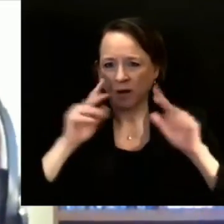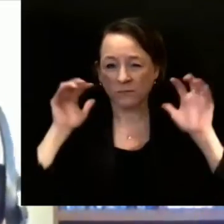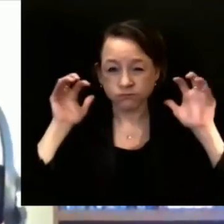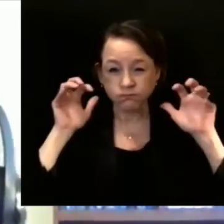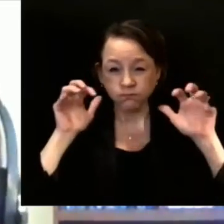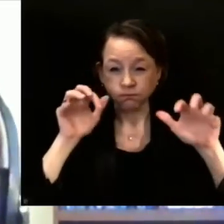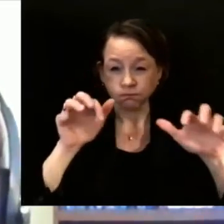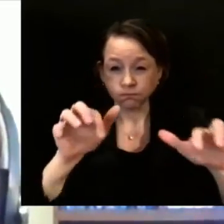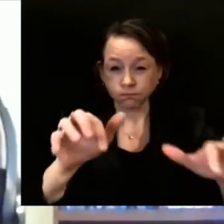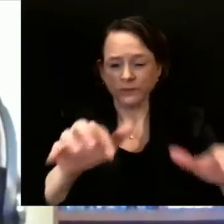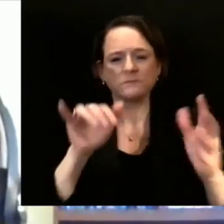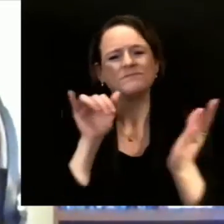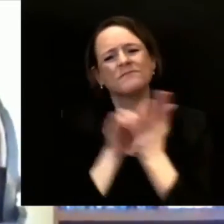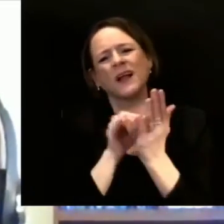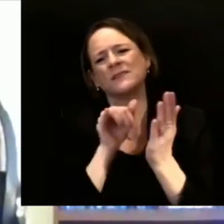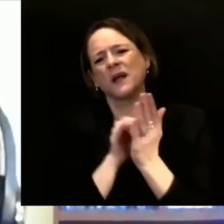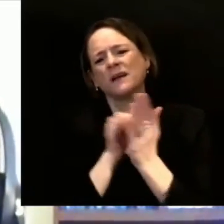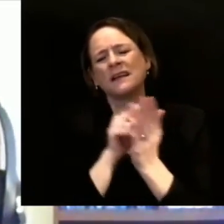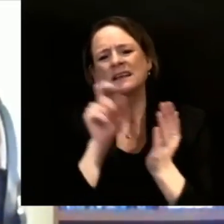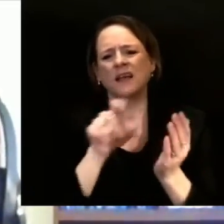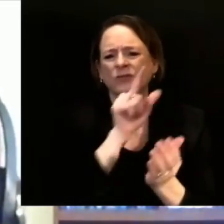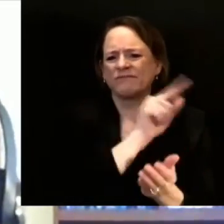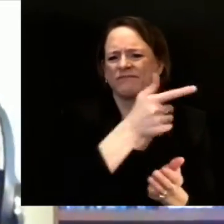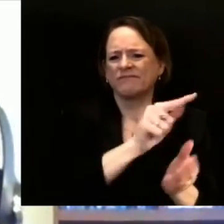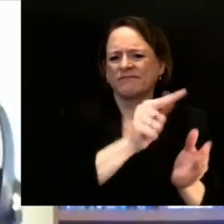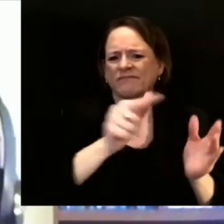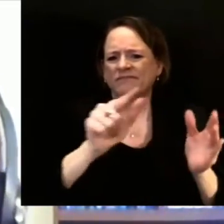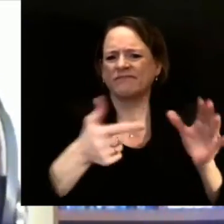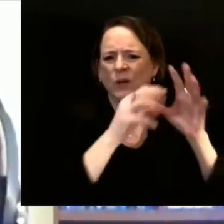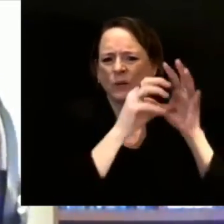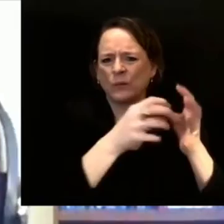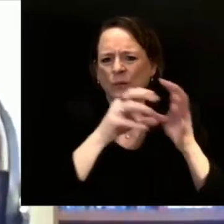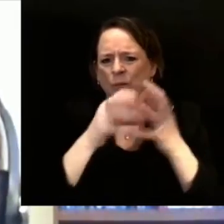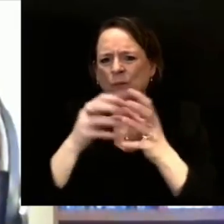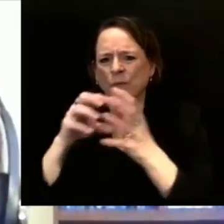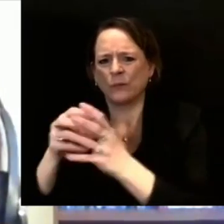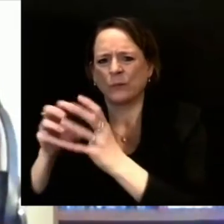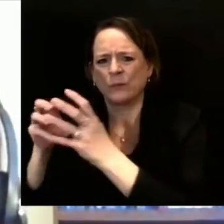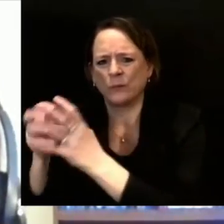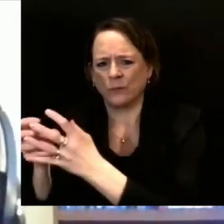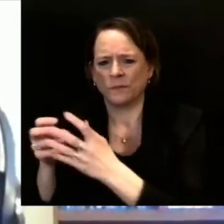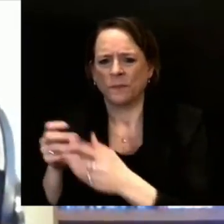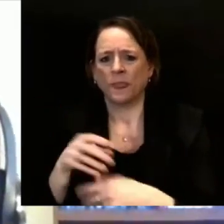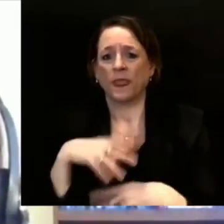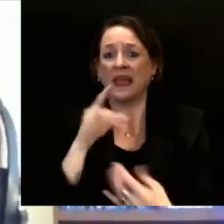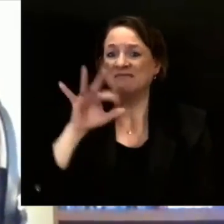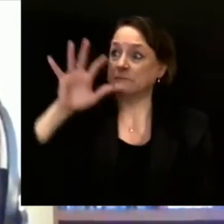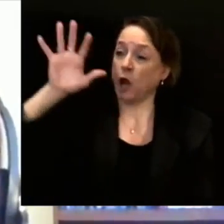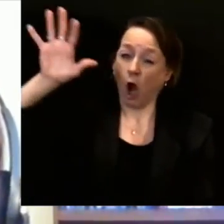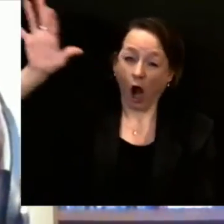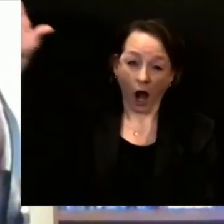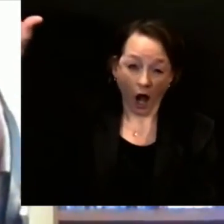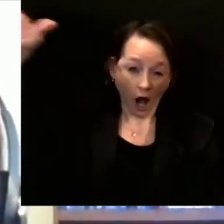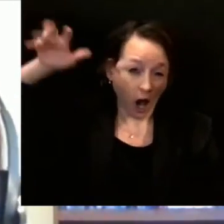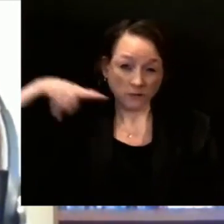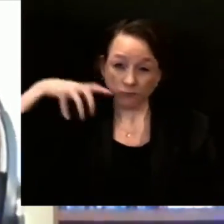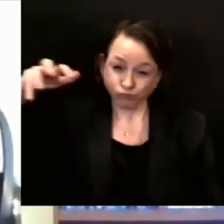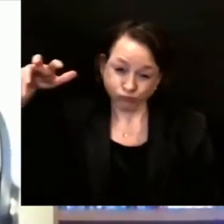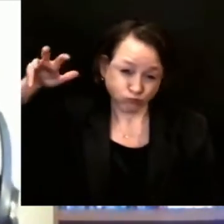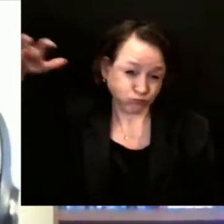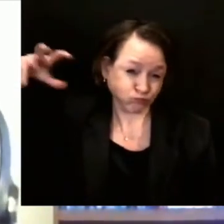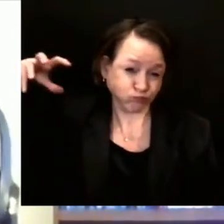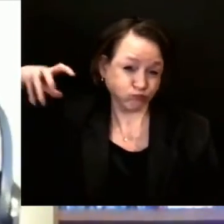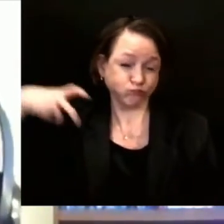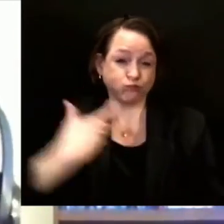We don't think that's the best strategy. There will be a time that we will open up to everybody. And it will be after